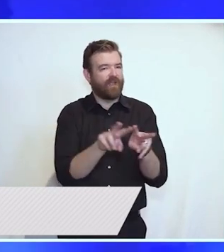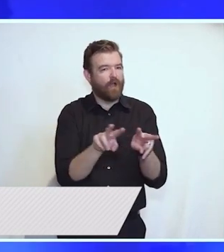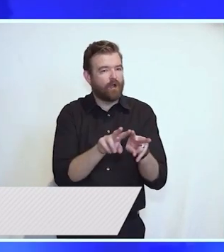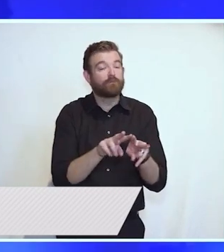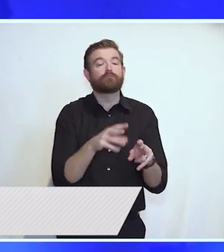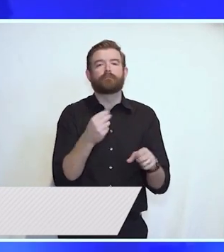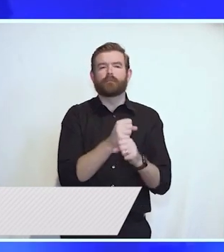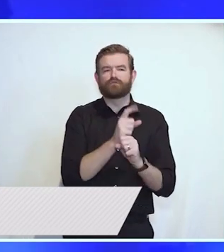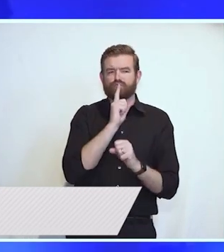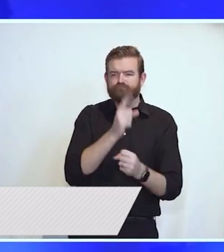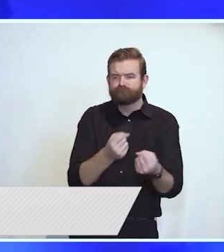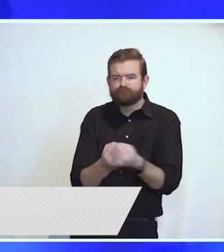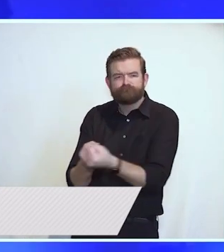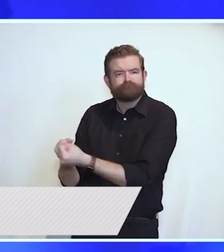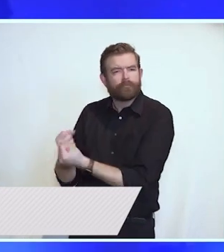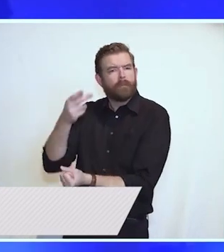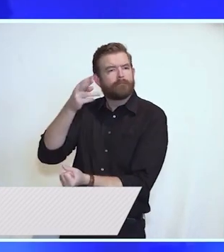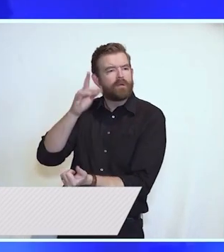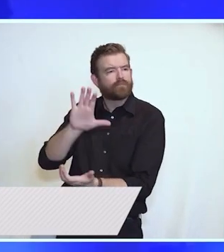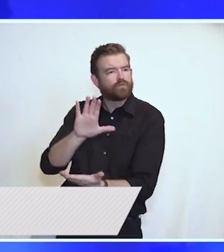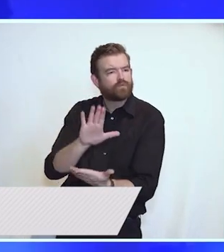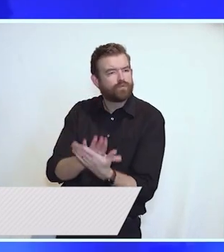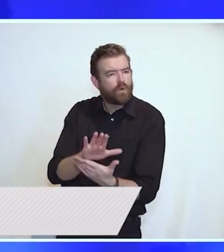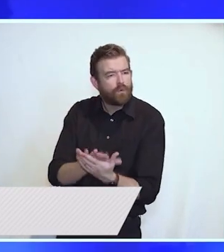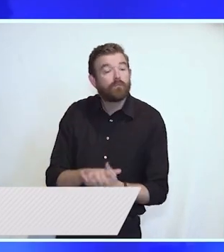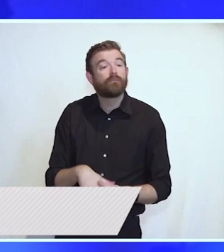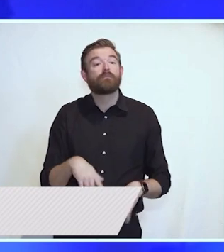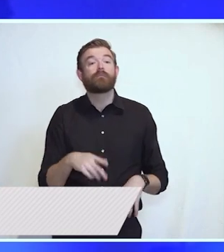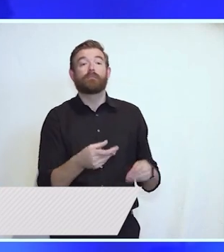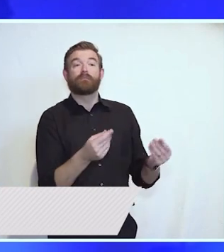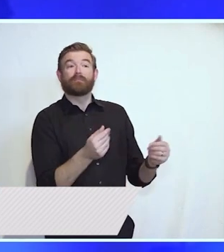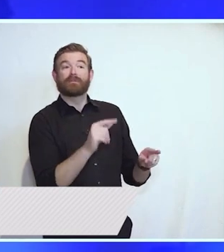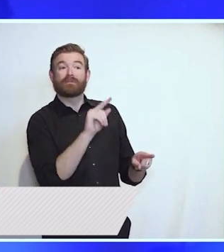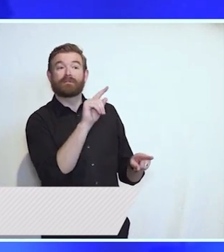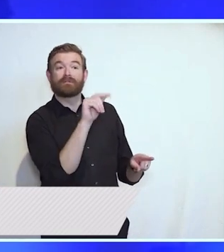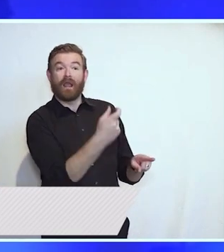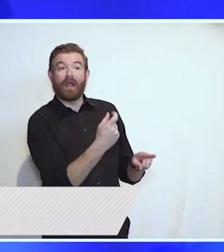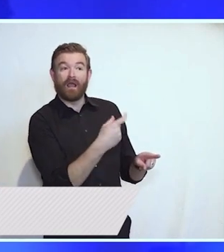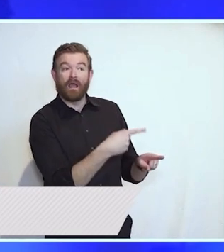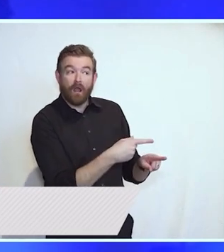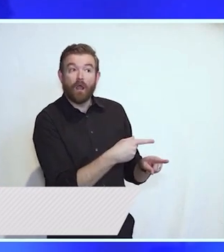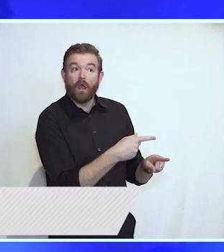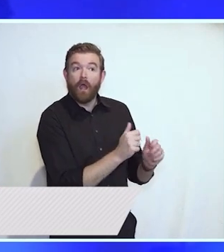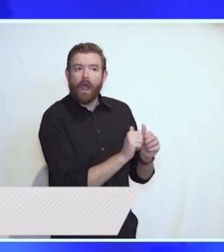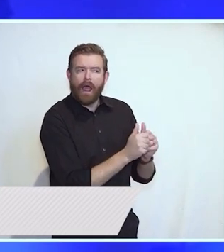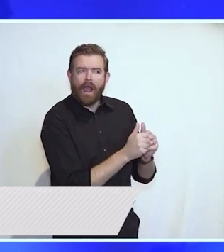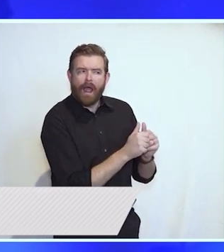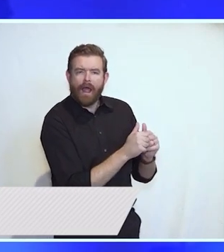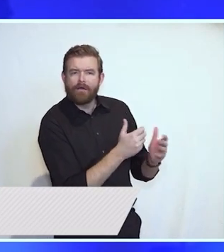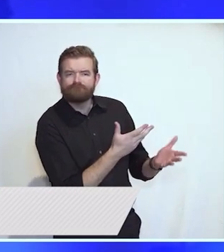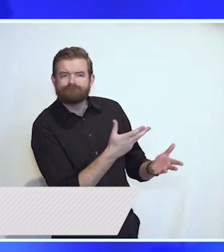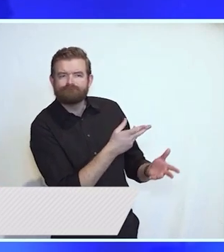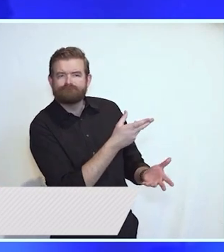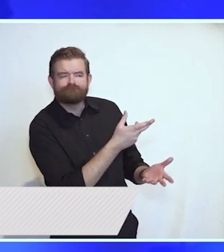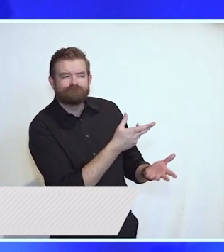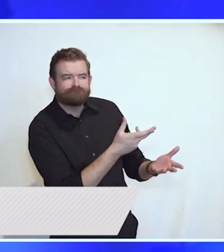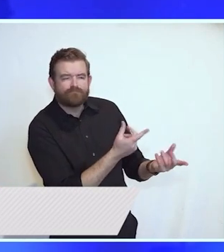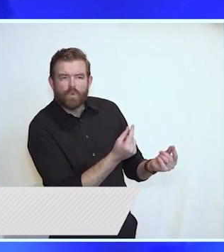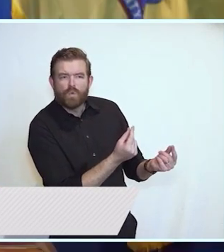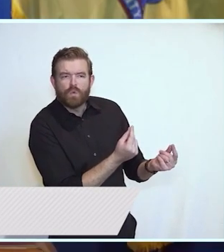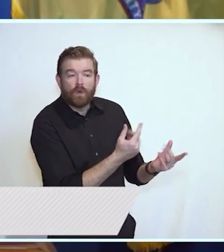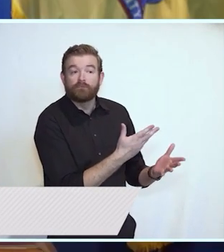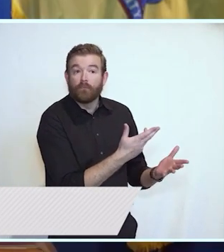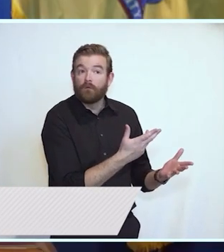But tackling property taxes goes far beyond just properly funding our schools. And here, too, we've made real progress.